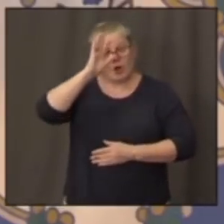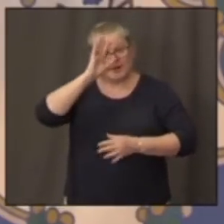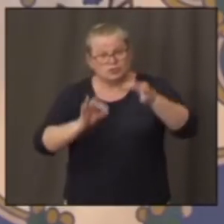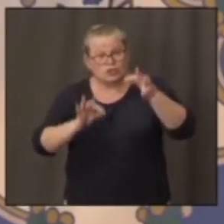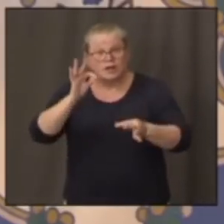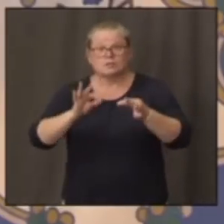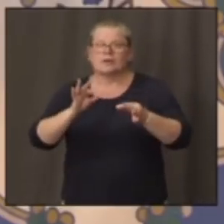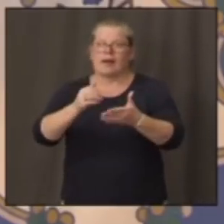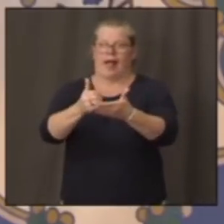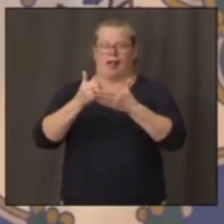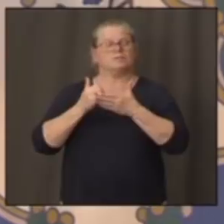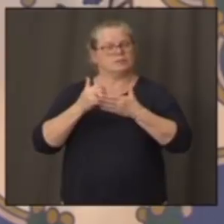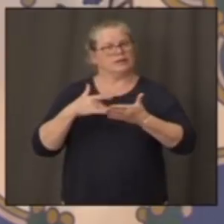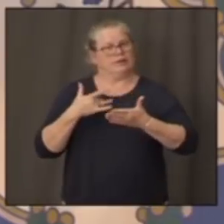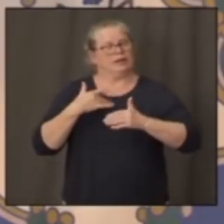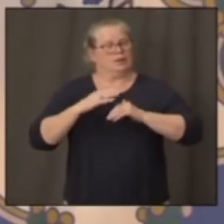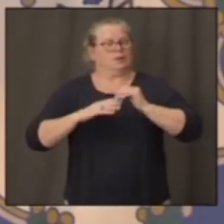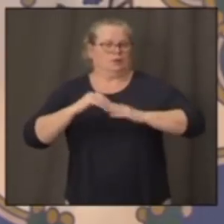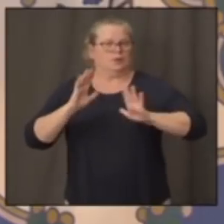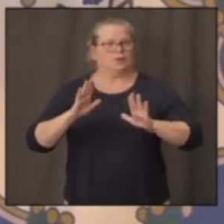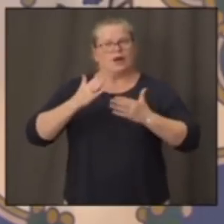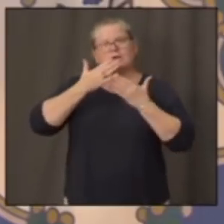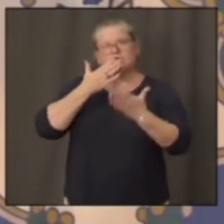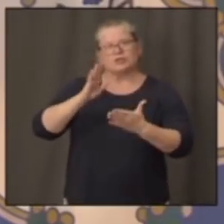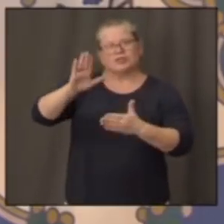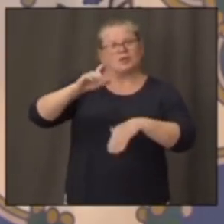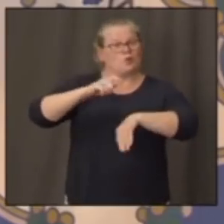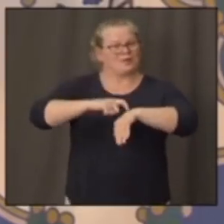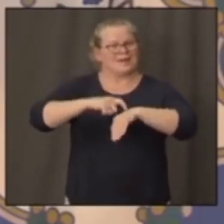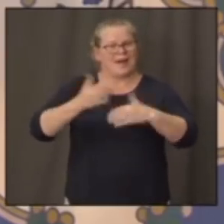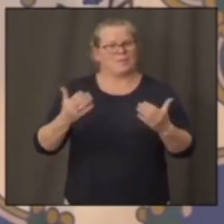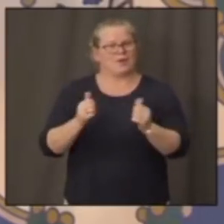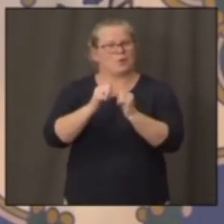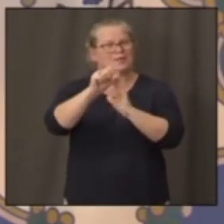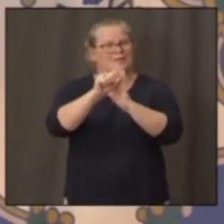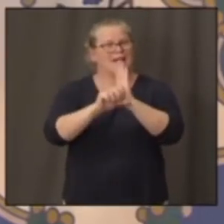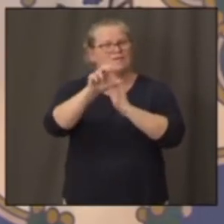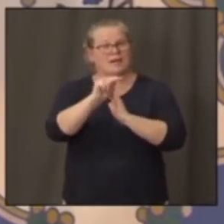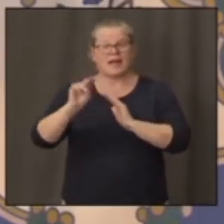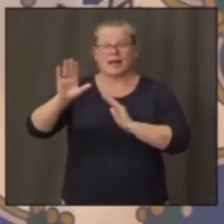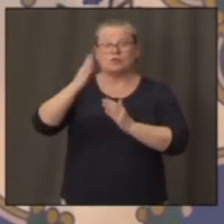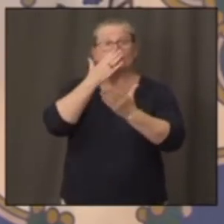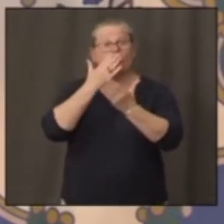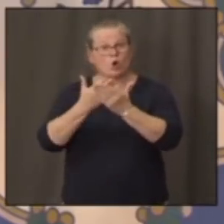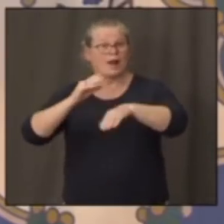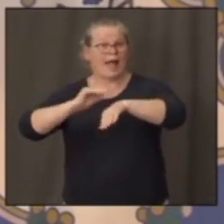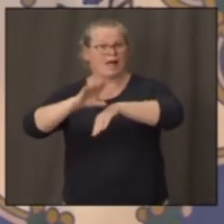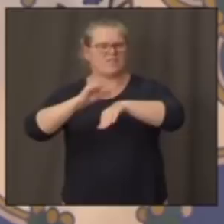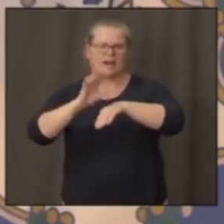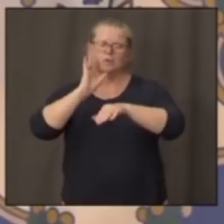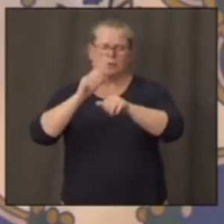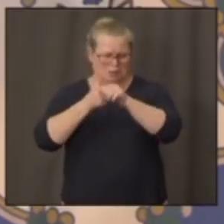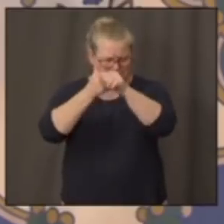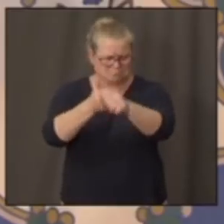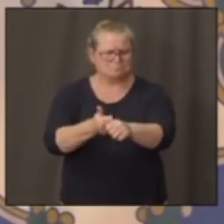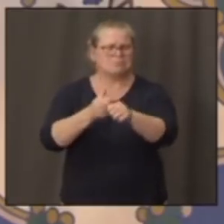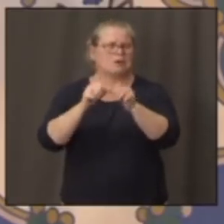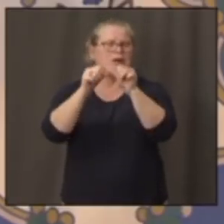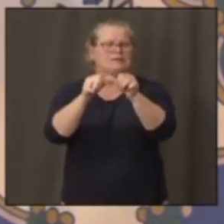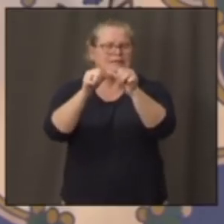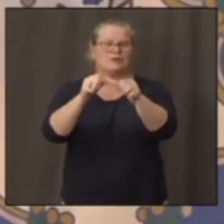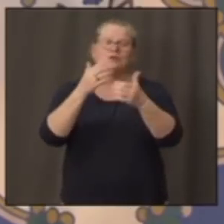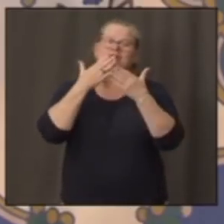We appreciate your spending some time here with the state of Connecticut. And we'll continue to listen to your good counsel. Thank you, everybody, for being with us today.